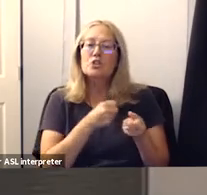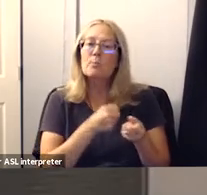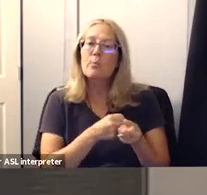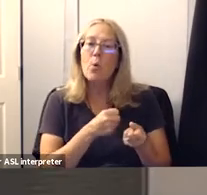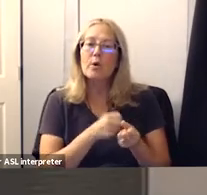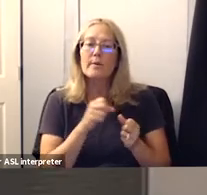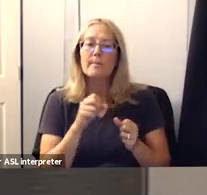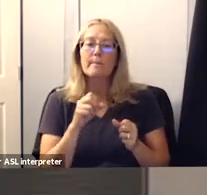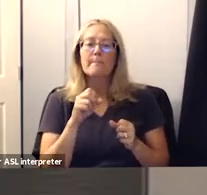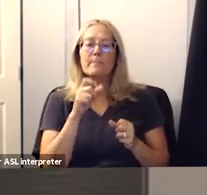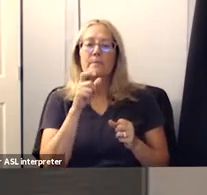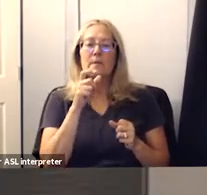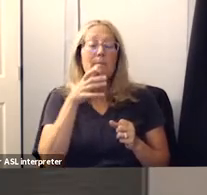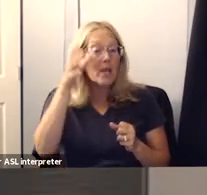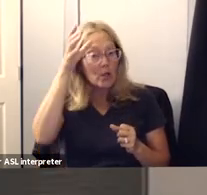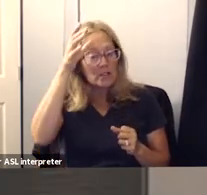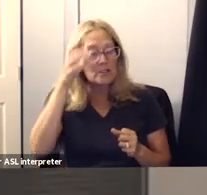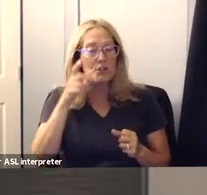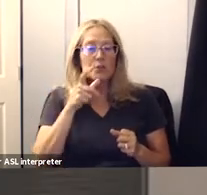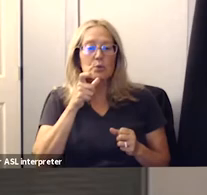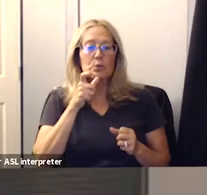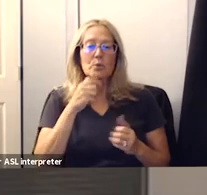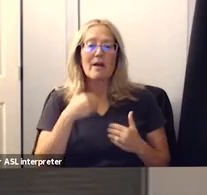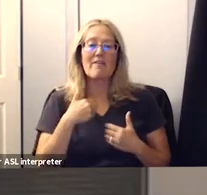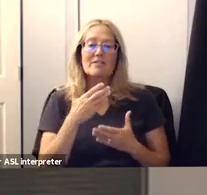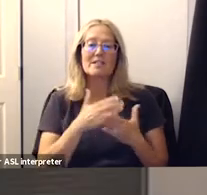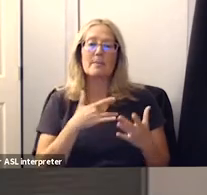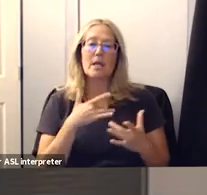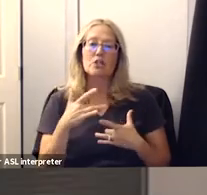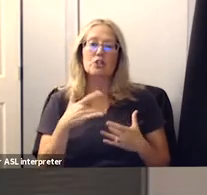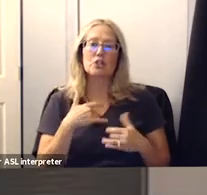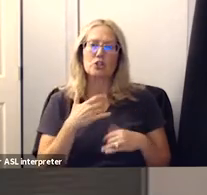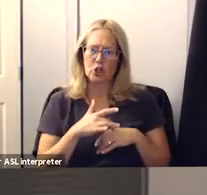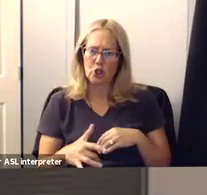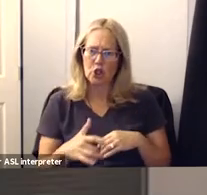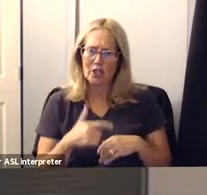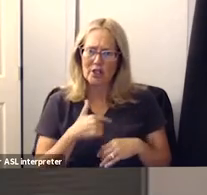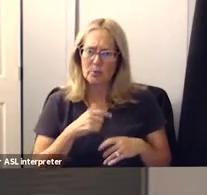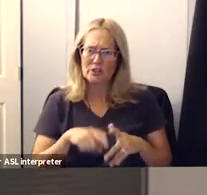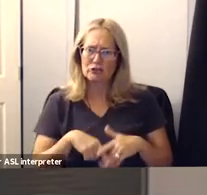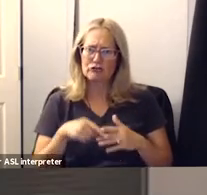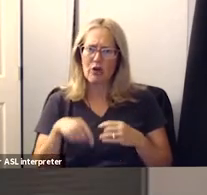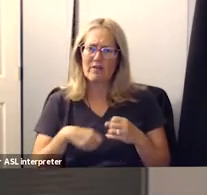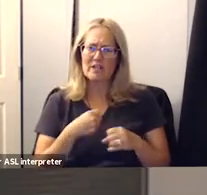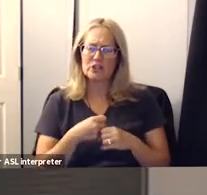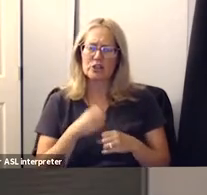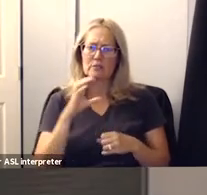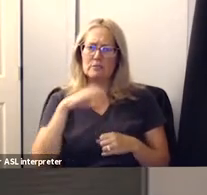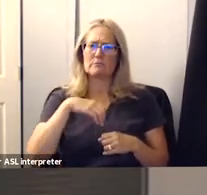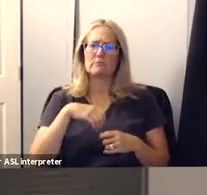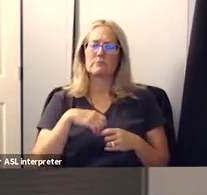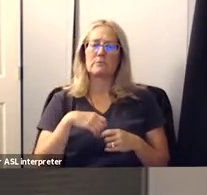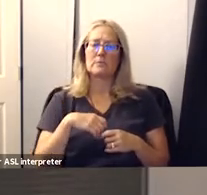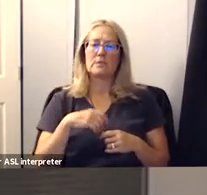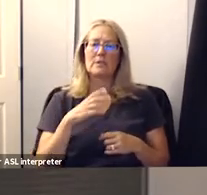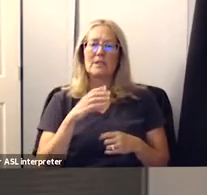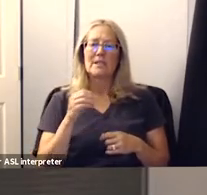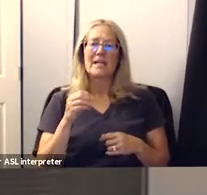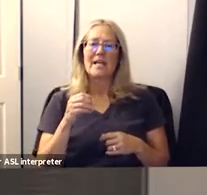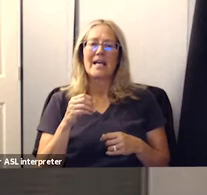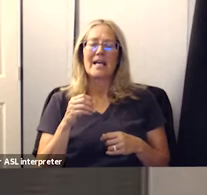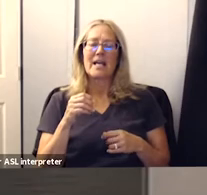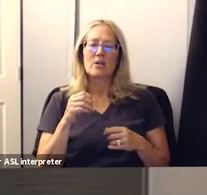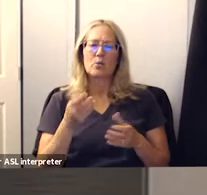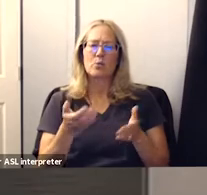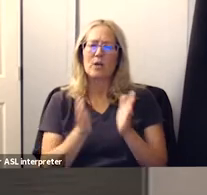the the parents who are voicing concern about how early we seem to be starting this year and their respectful request that